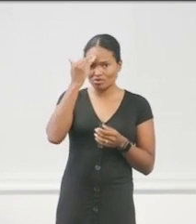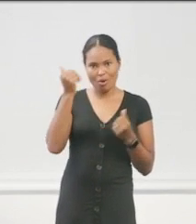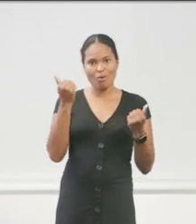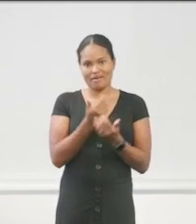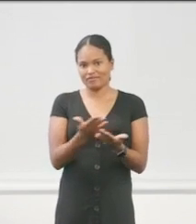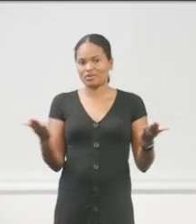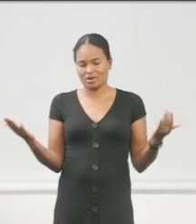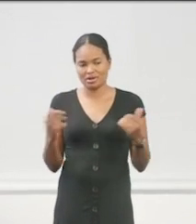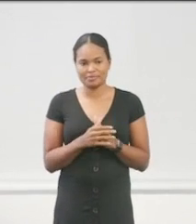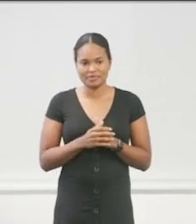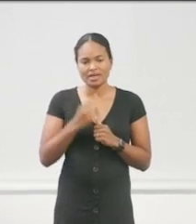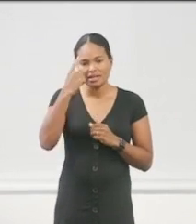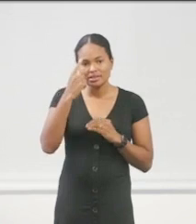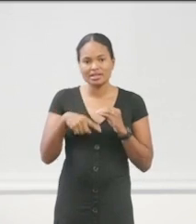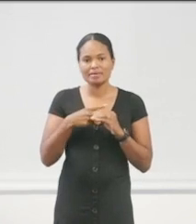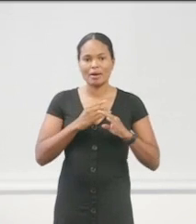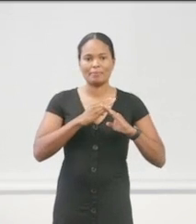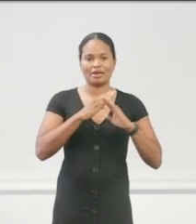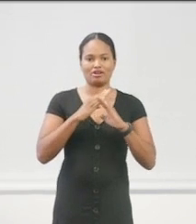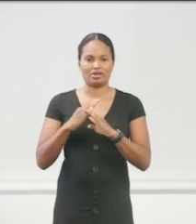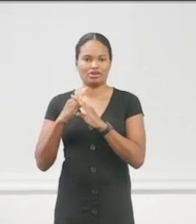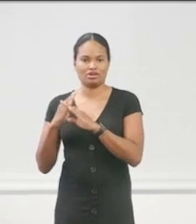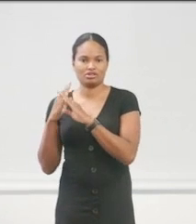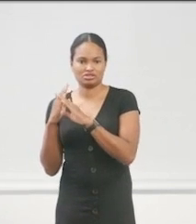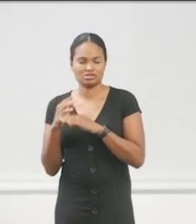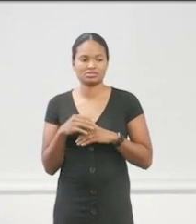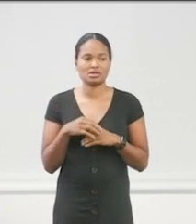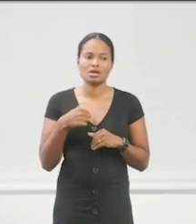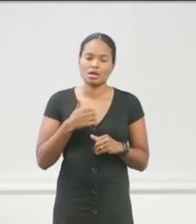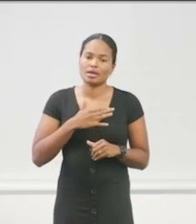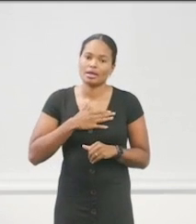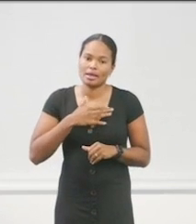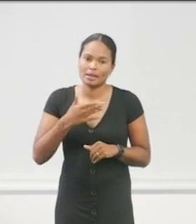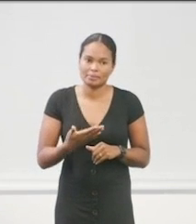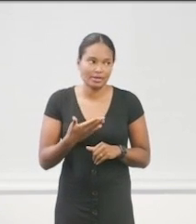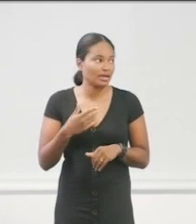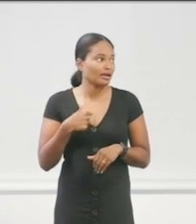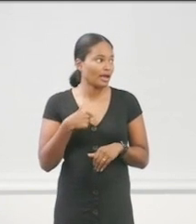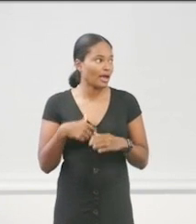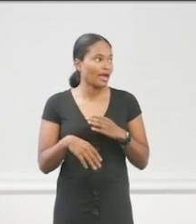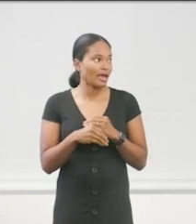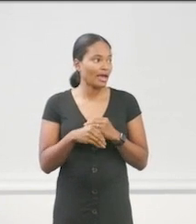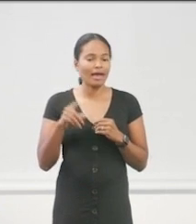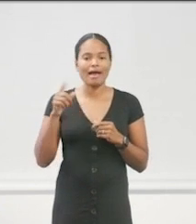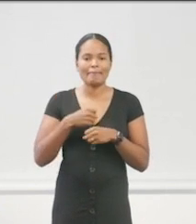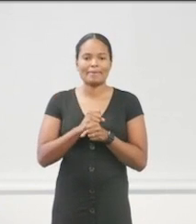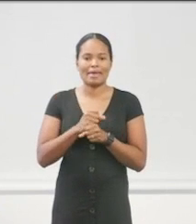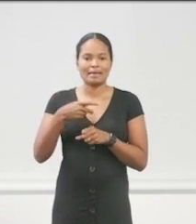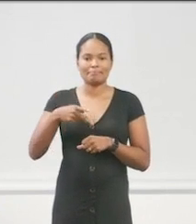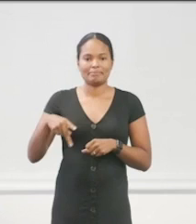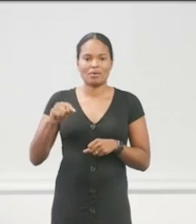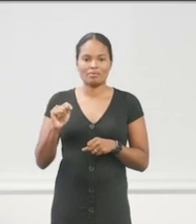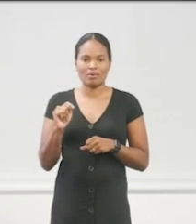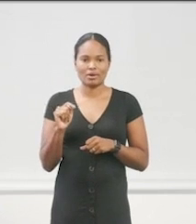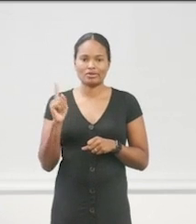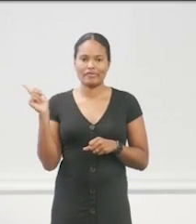look at a barrier, you know, I will admit I did put this PowerPoint together myself. So, it is very